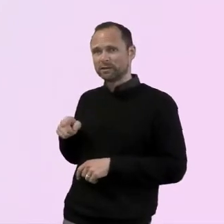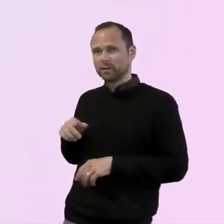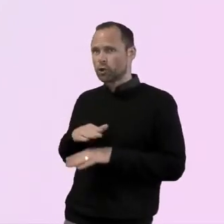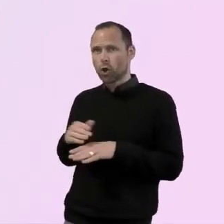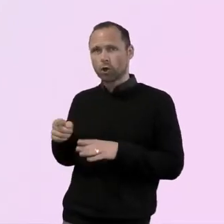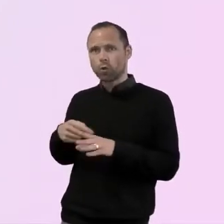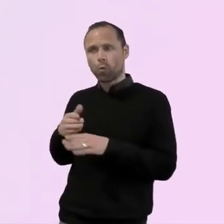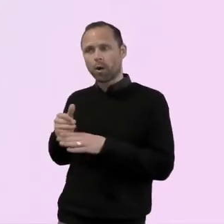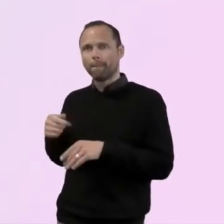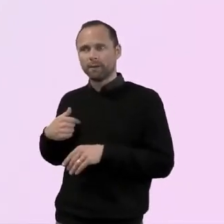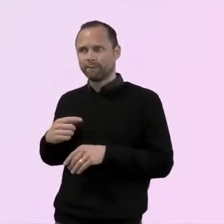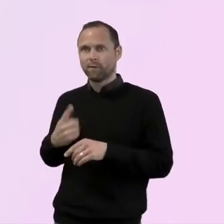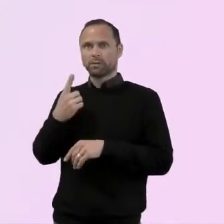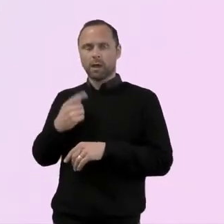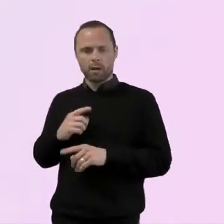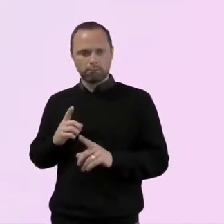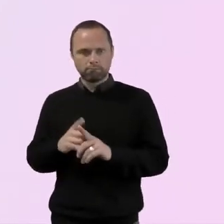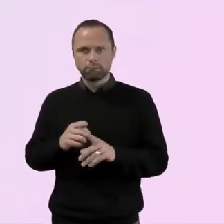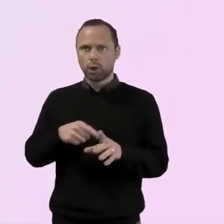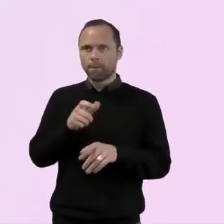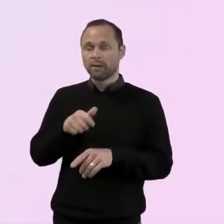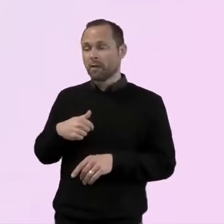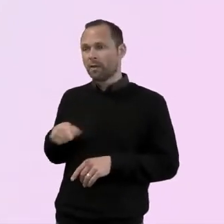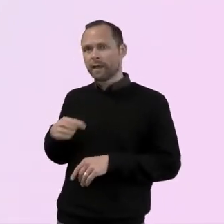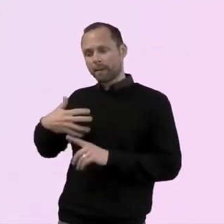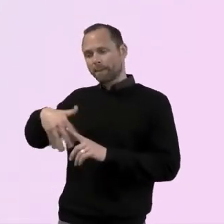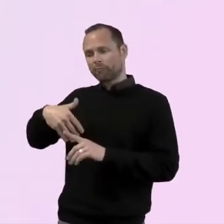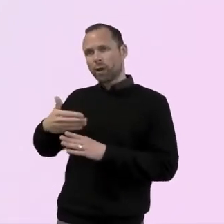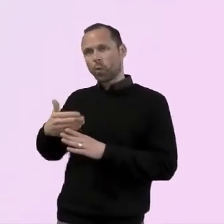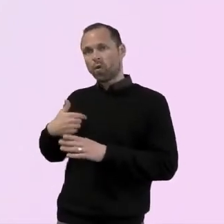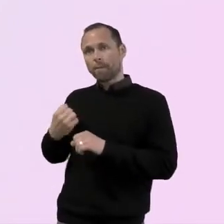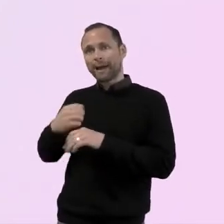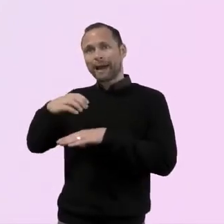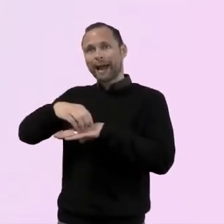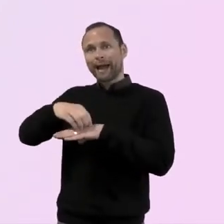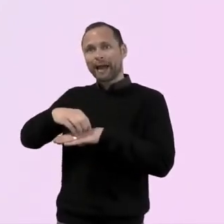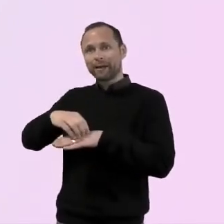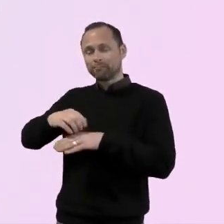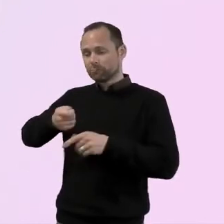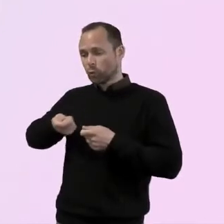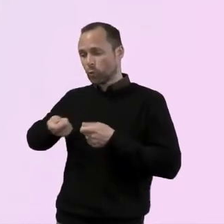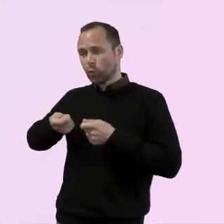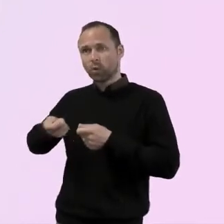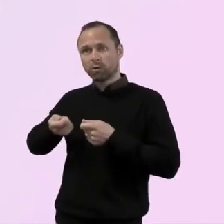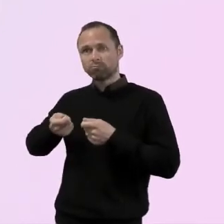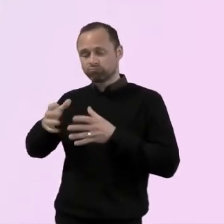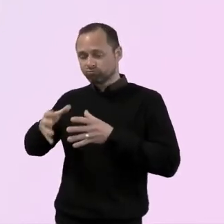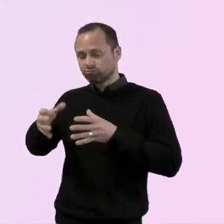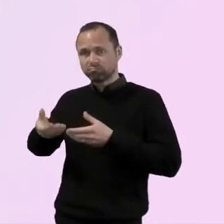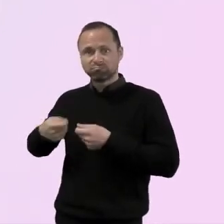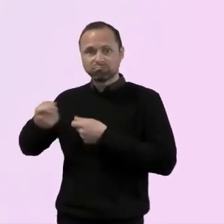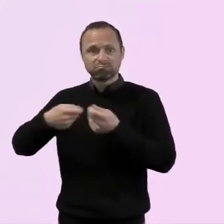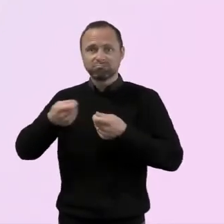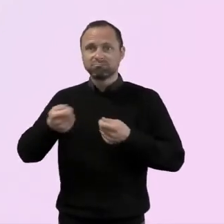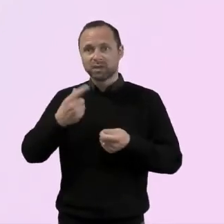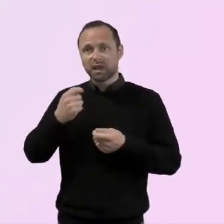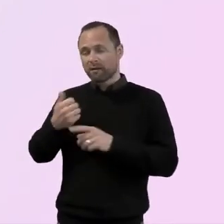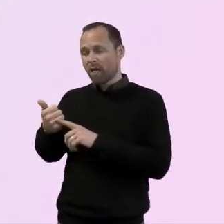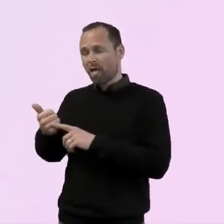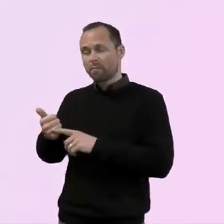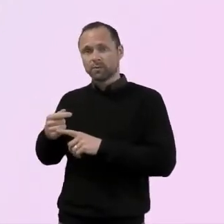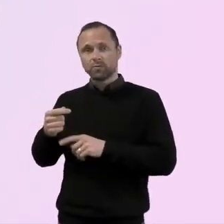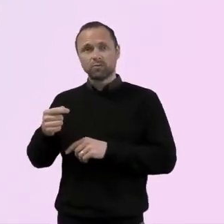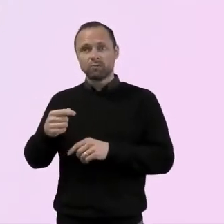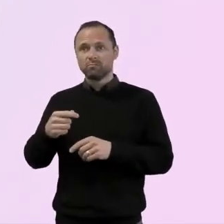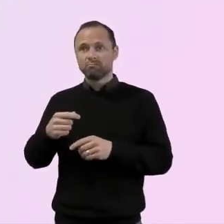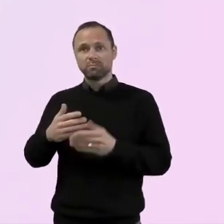bakers and make great cakes? Because yeah, that could be the way into the school that could be, um, yeah, using the gifts